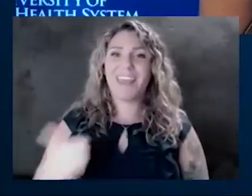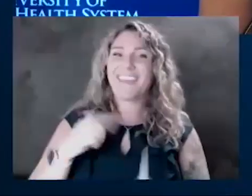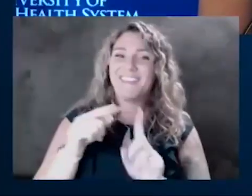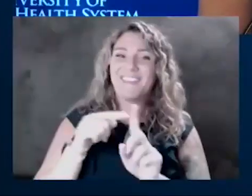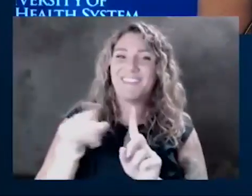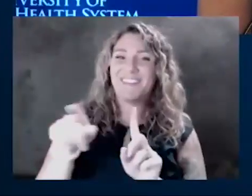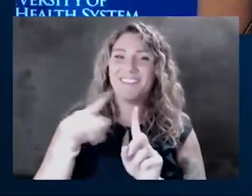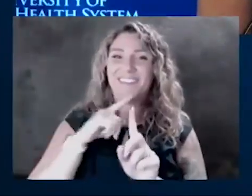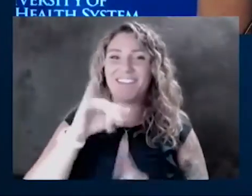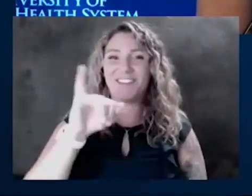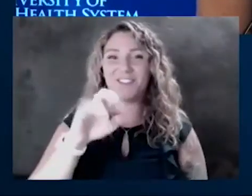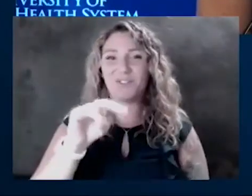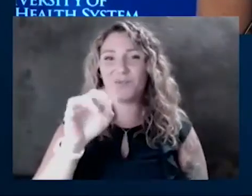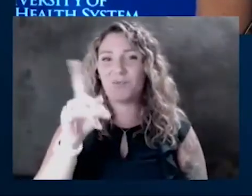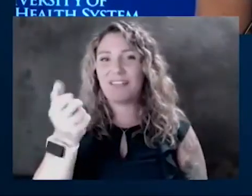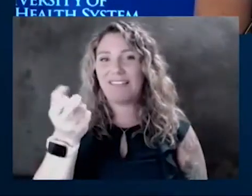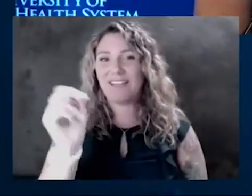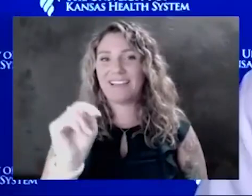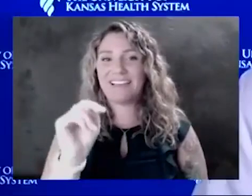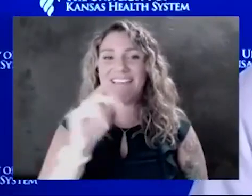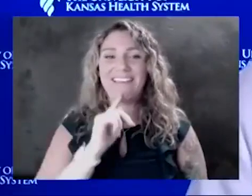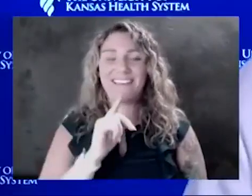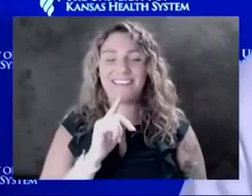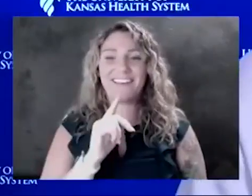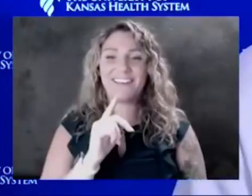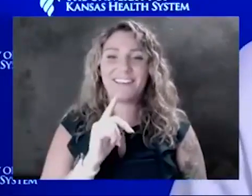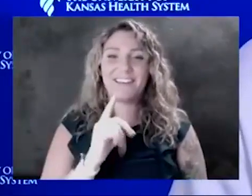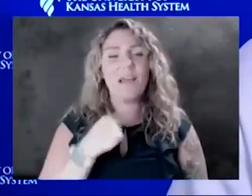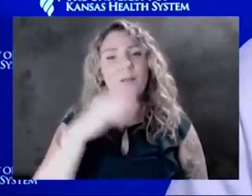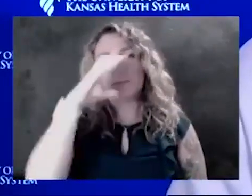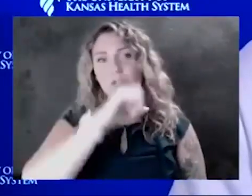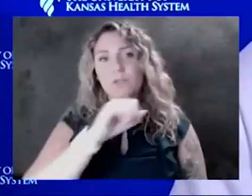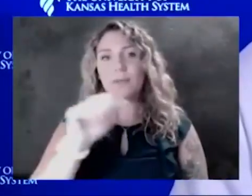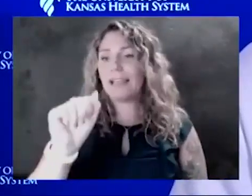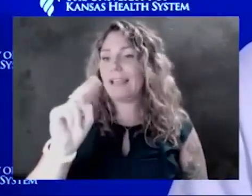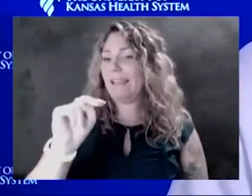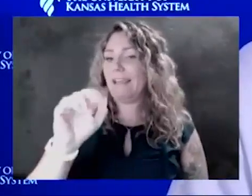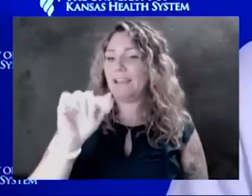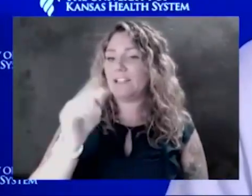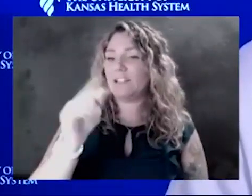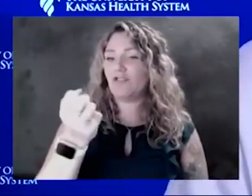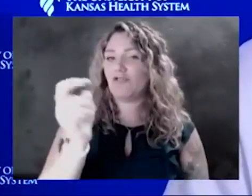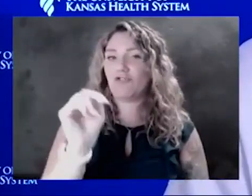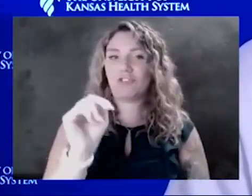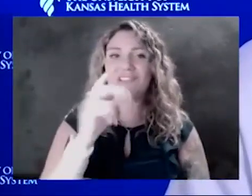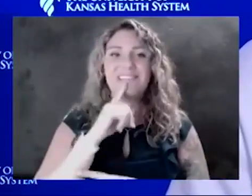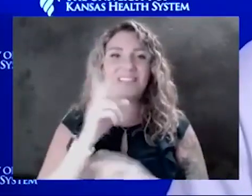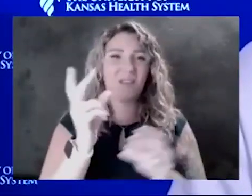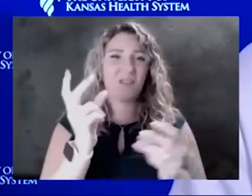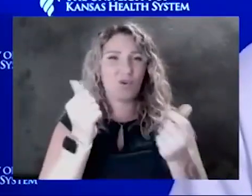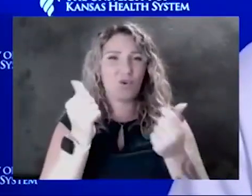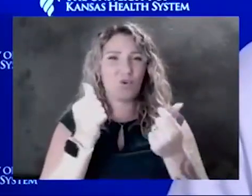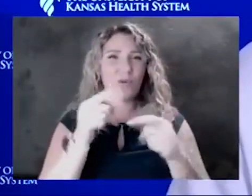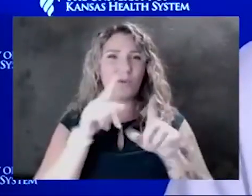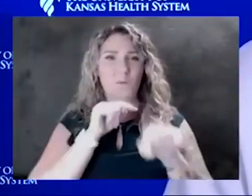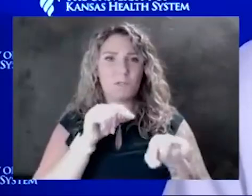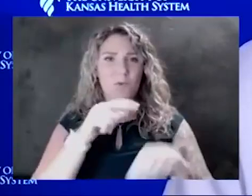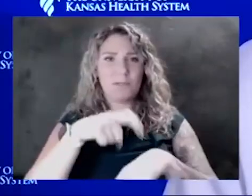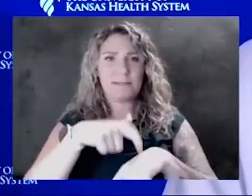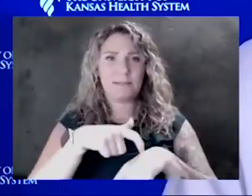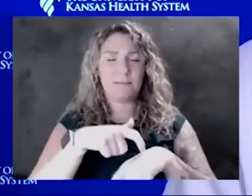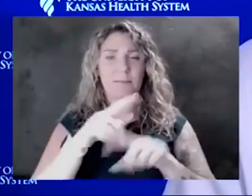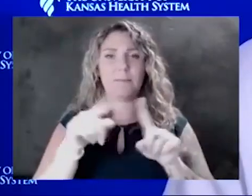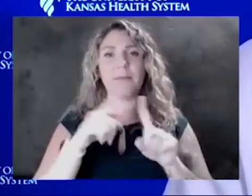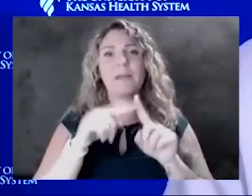too. You know, I would assume that this is an antigen test where they're doing the quick turnaround time. And again, I think it depends what the